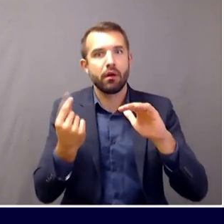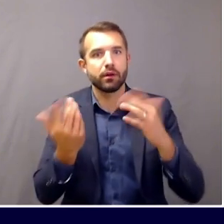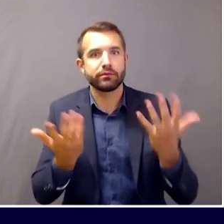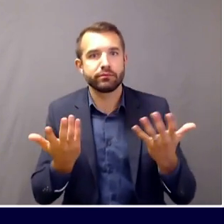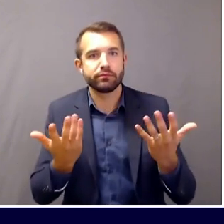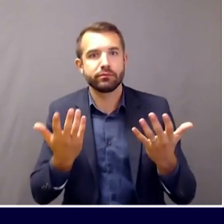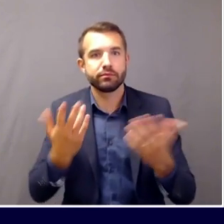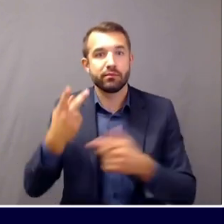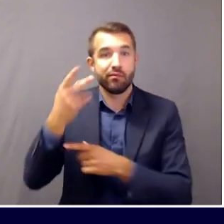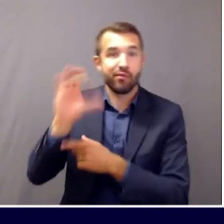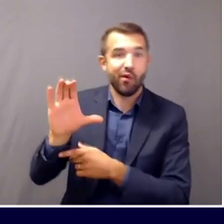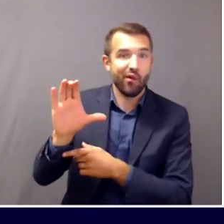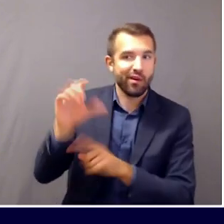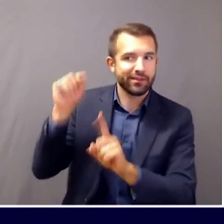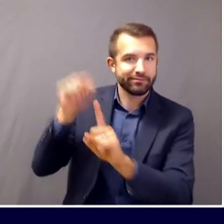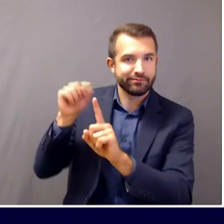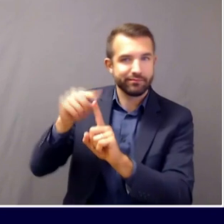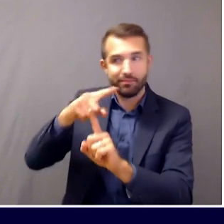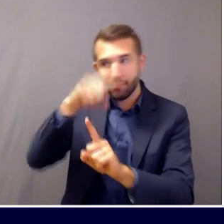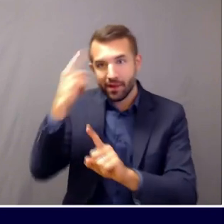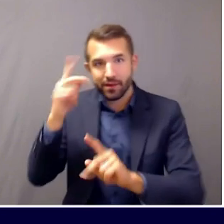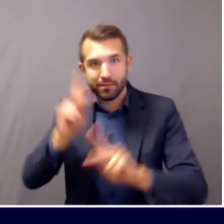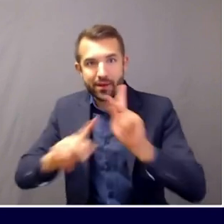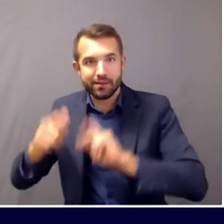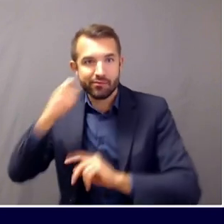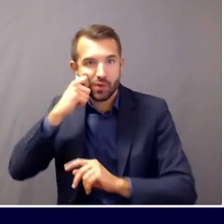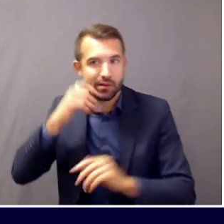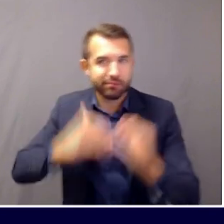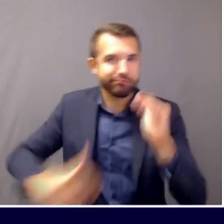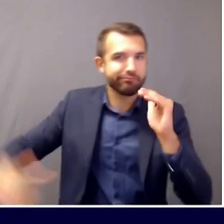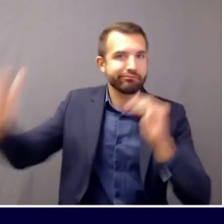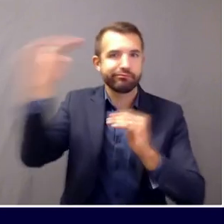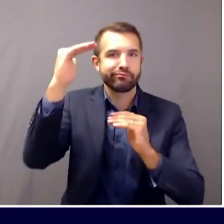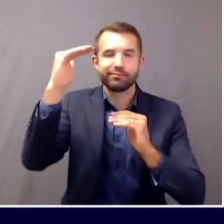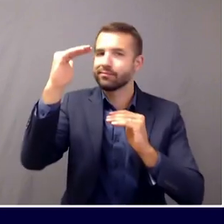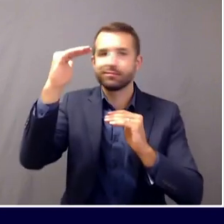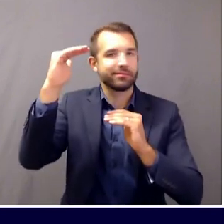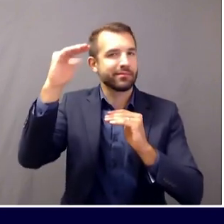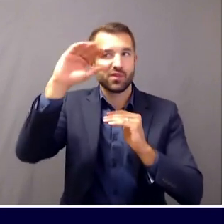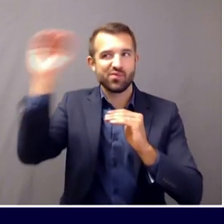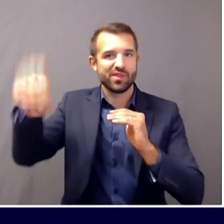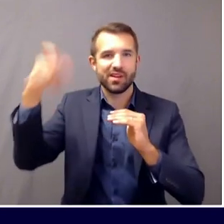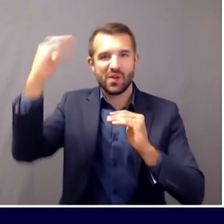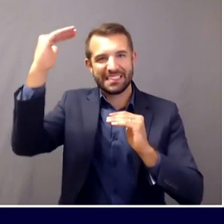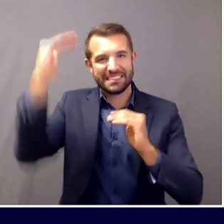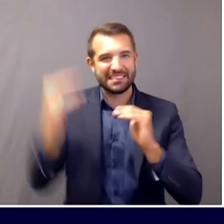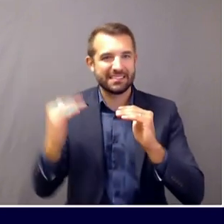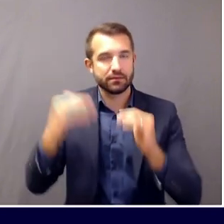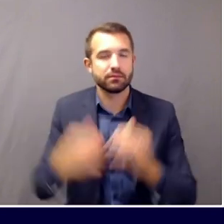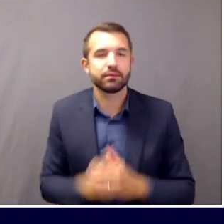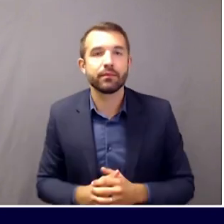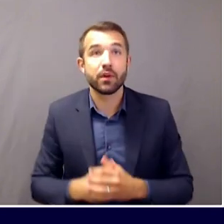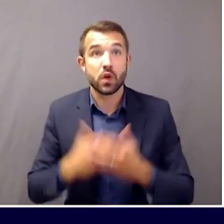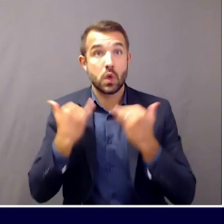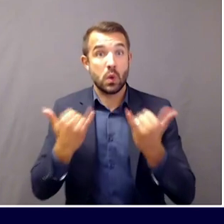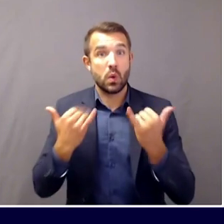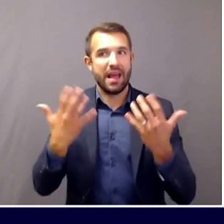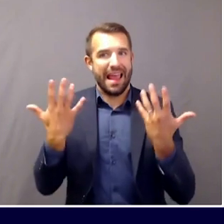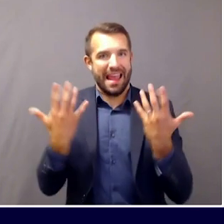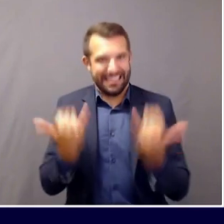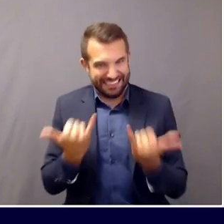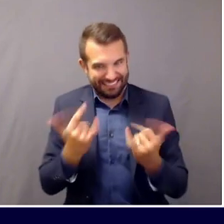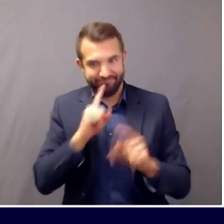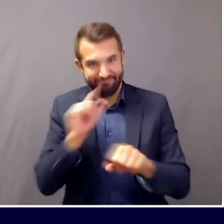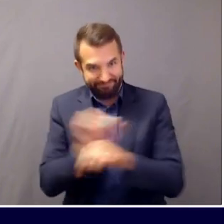So we continue to have work to do. Just today, we put out the application for the Health Equity Improvement Initiative,